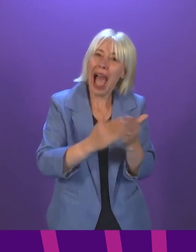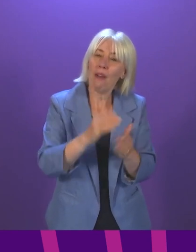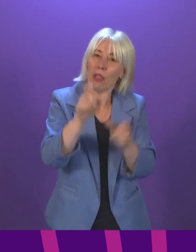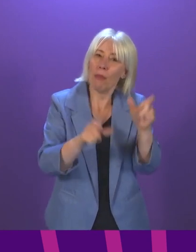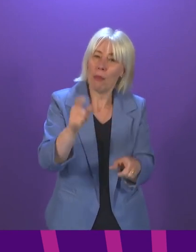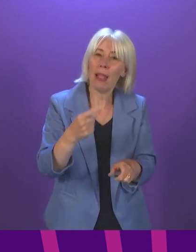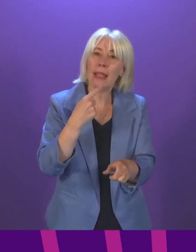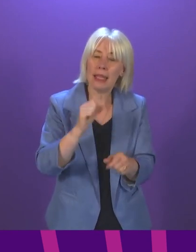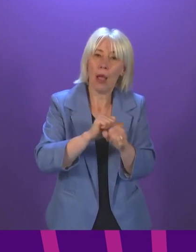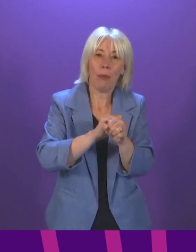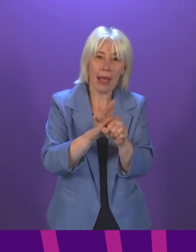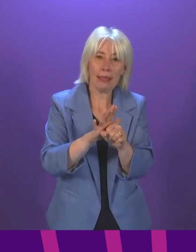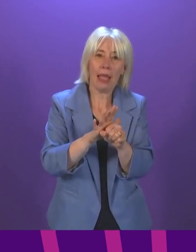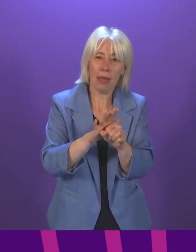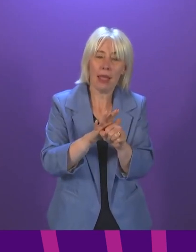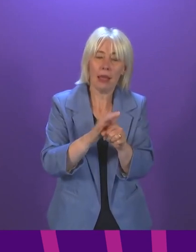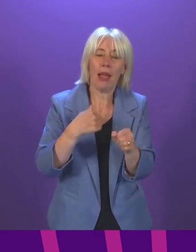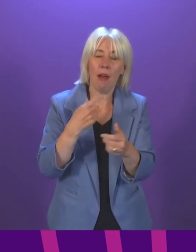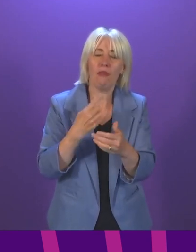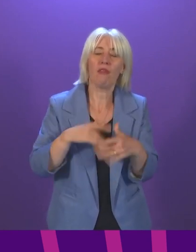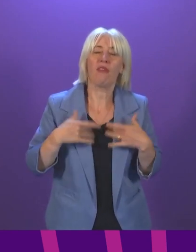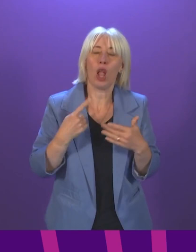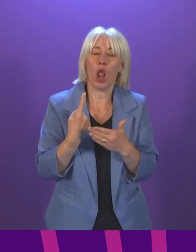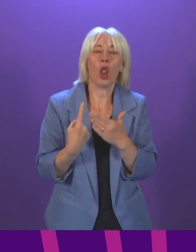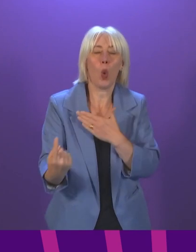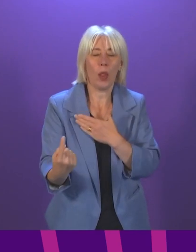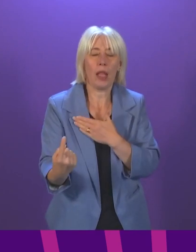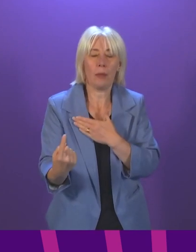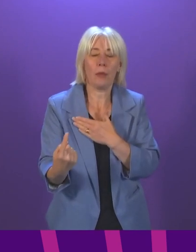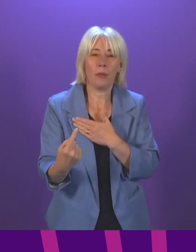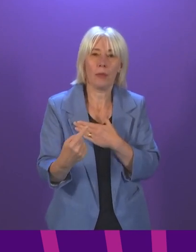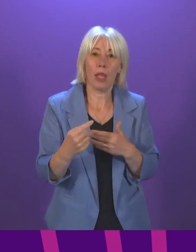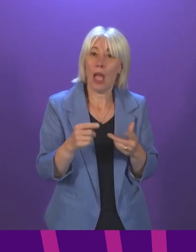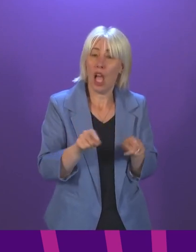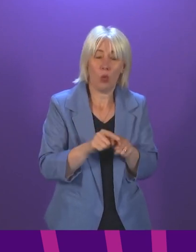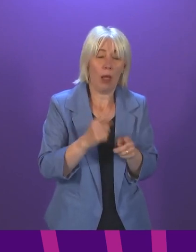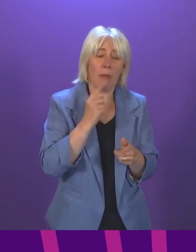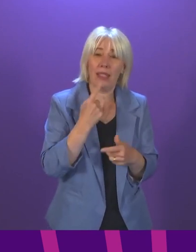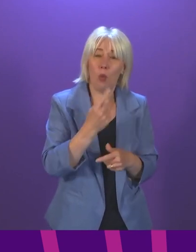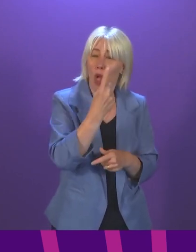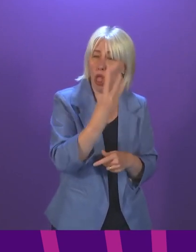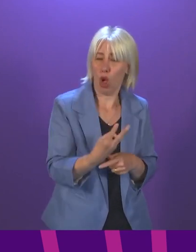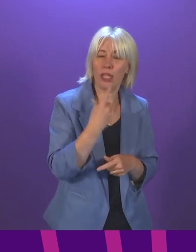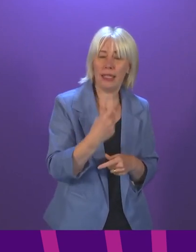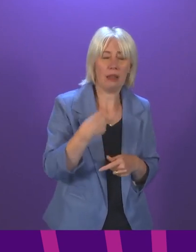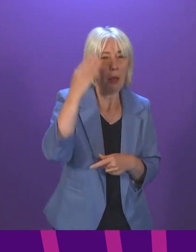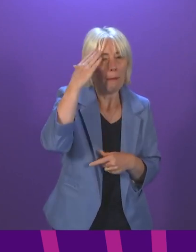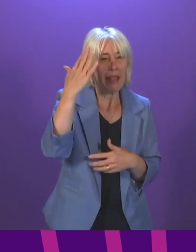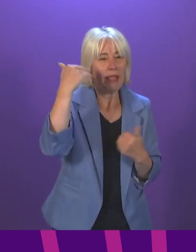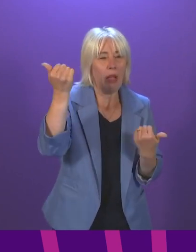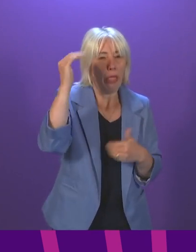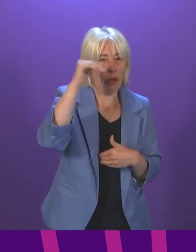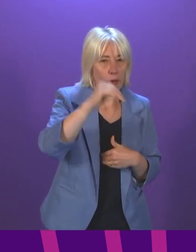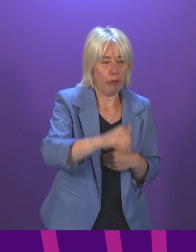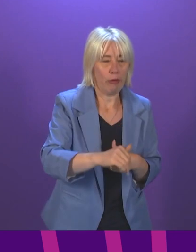pandemic had made them lonely. One third felt that their mental health had deteriorated and one third felt that they were fed